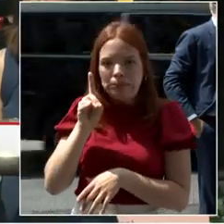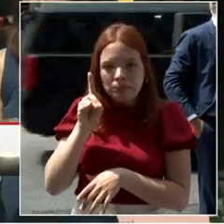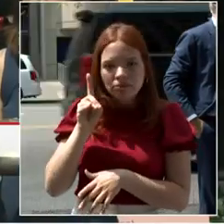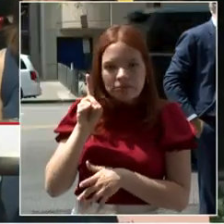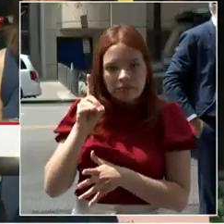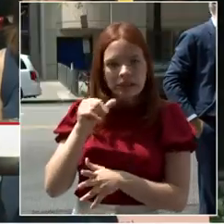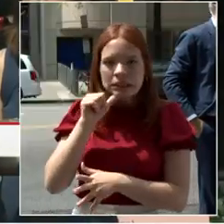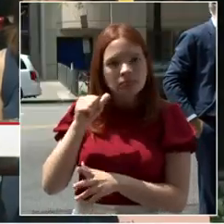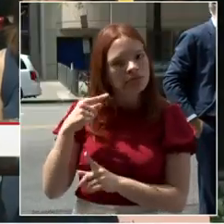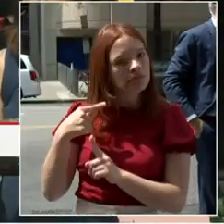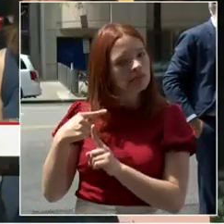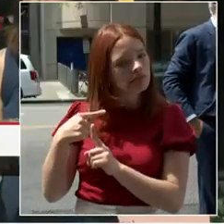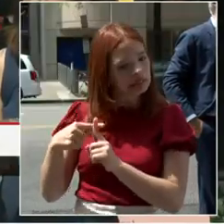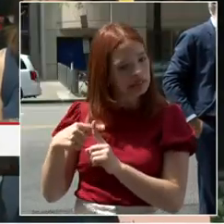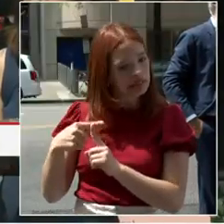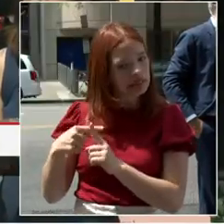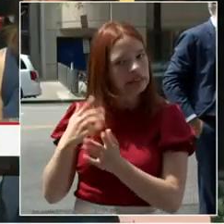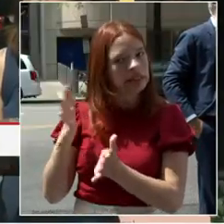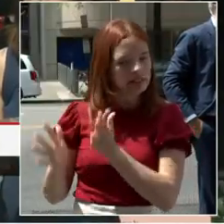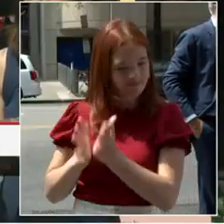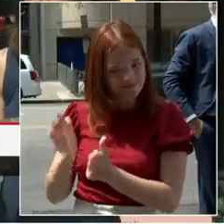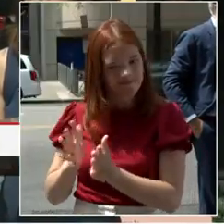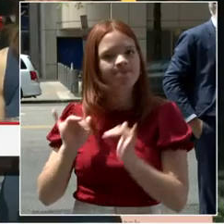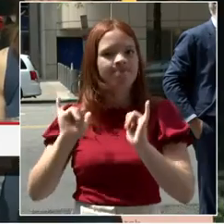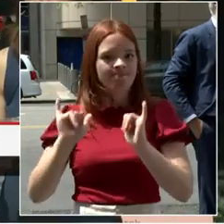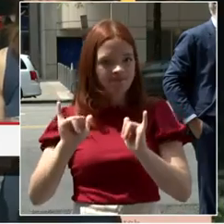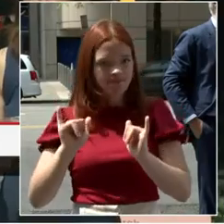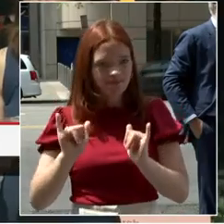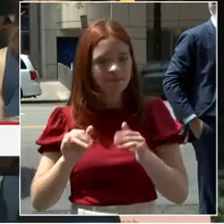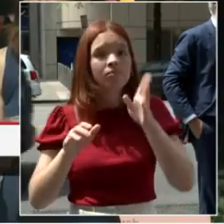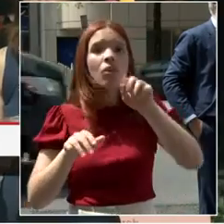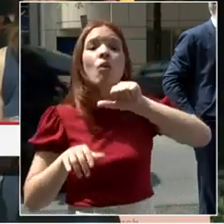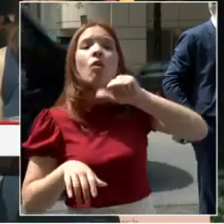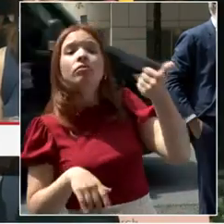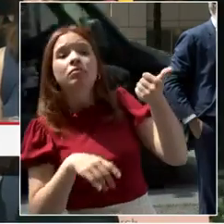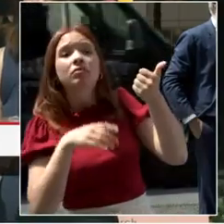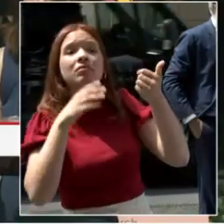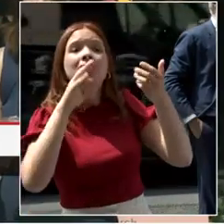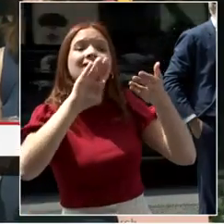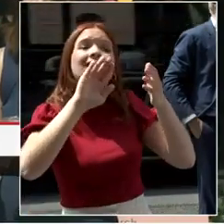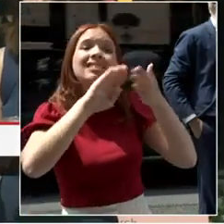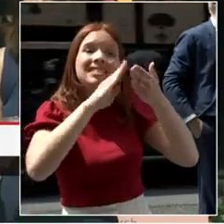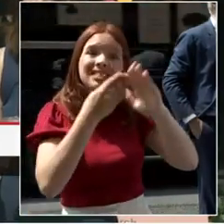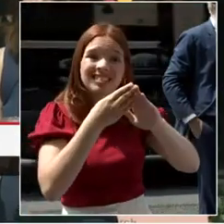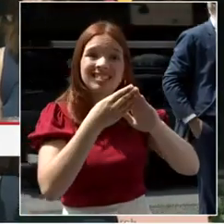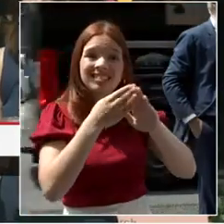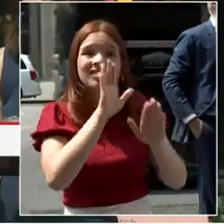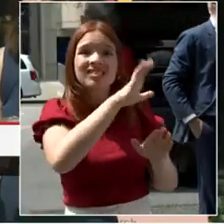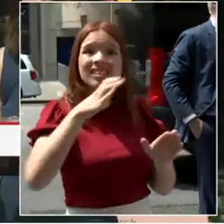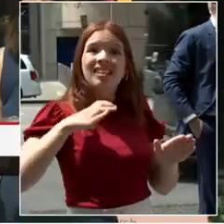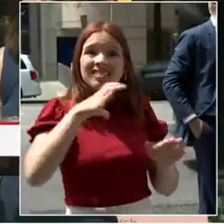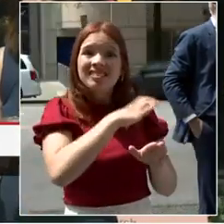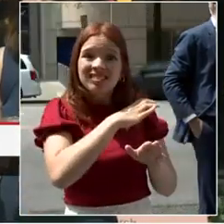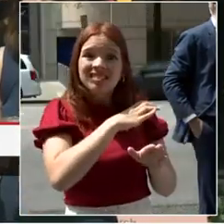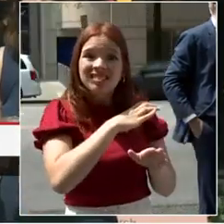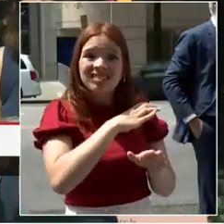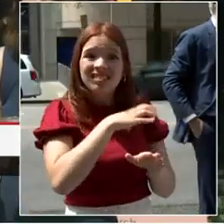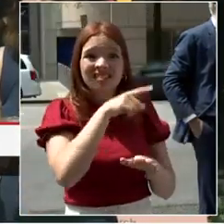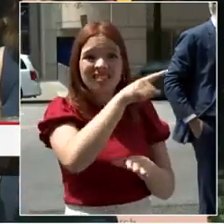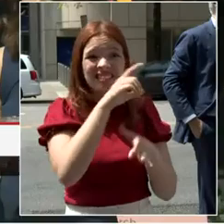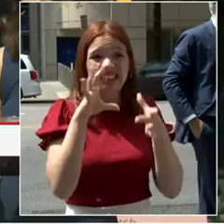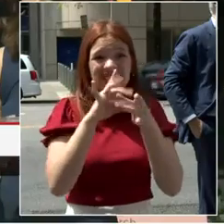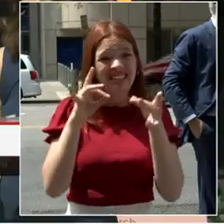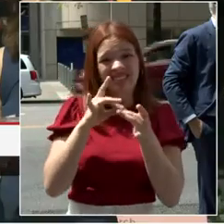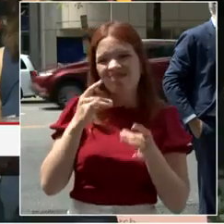city leadership just doesn't get it. We have a mayor that doesn't really prioritize downtown or we have city council members or other